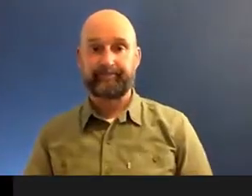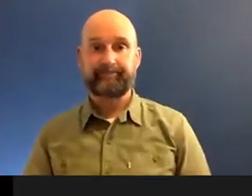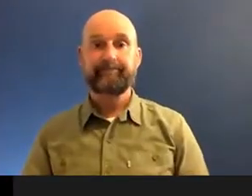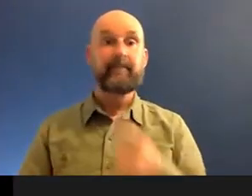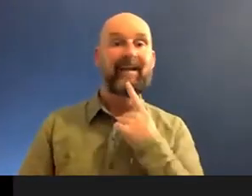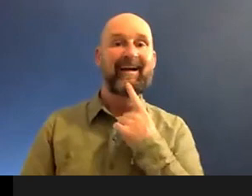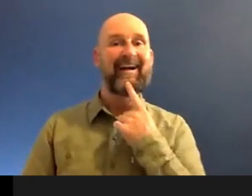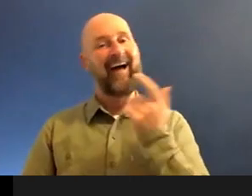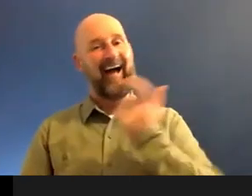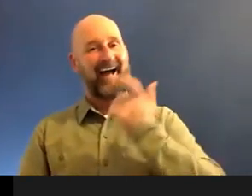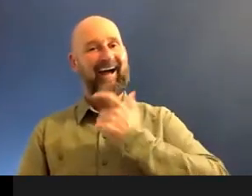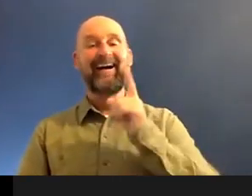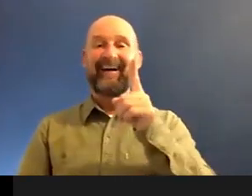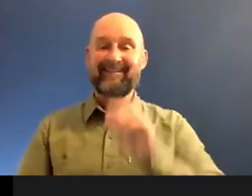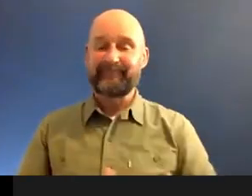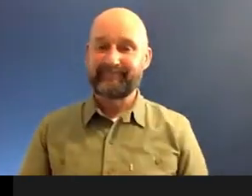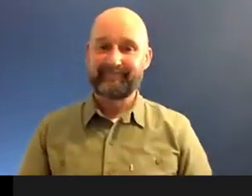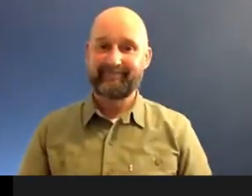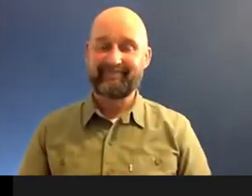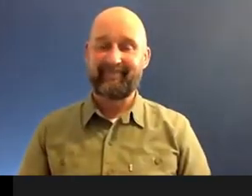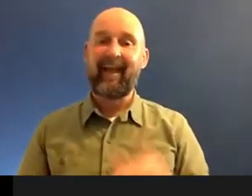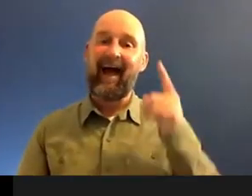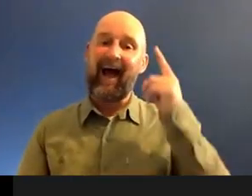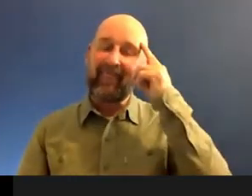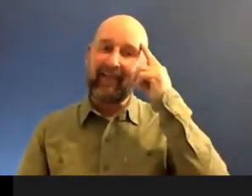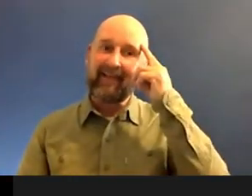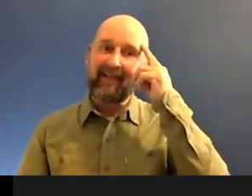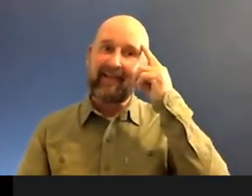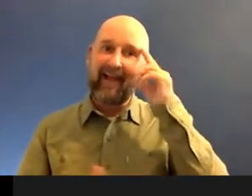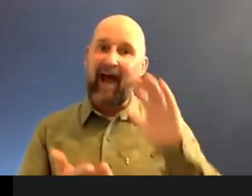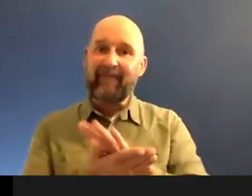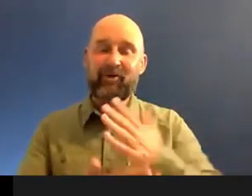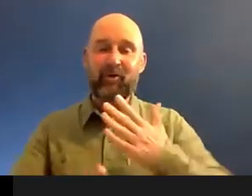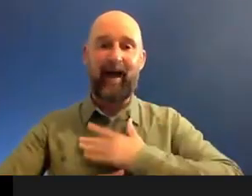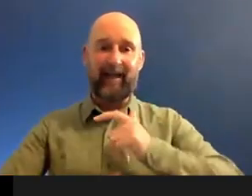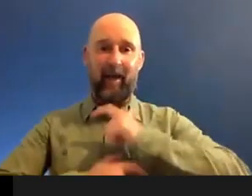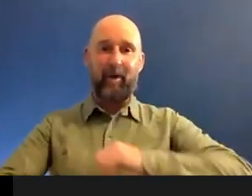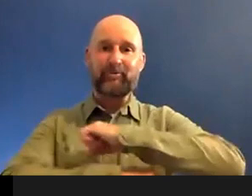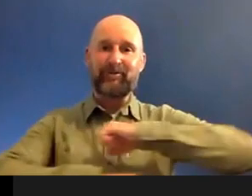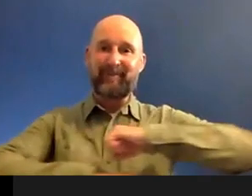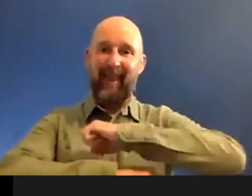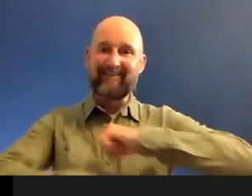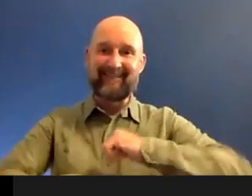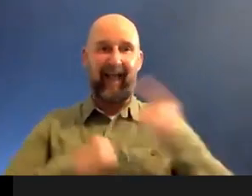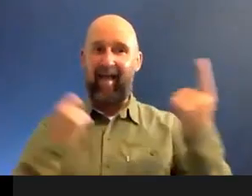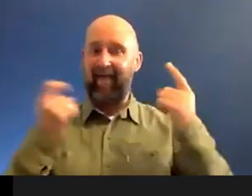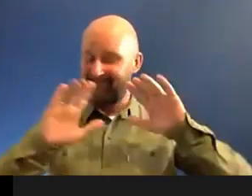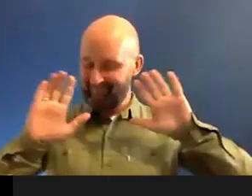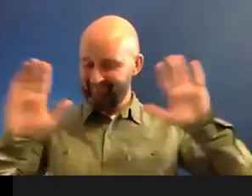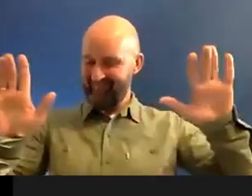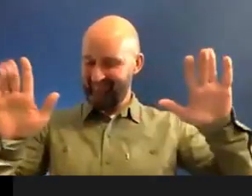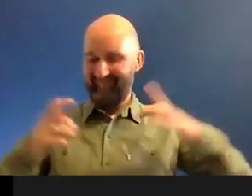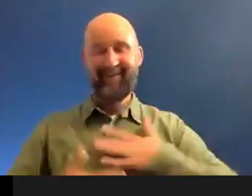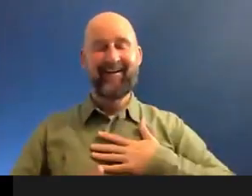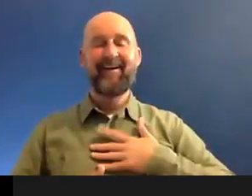Um, I think I've enjoyed my personal space, uh, more than anything else, but on the back of